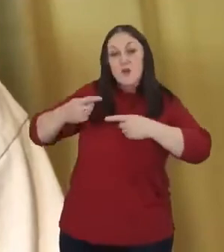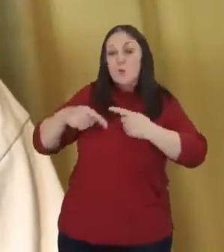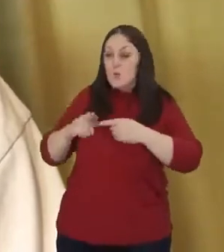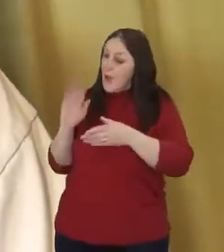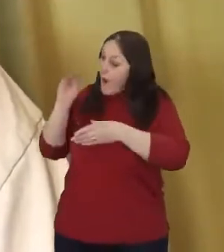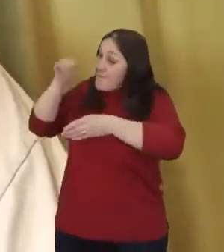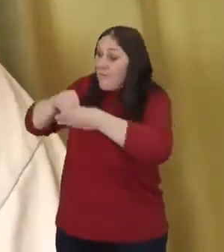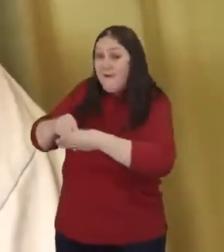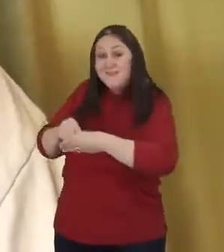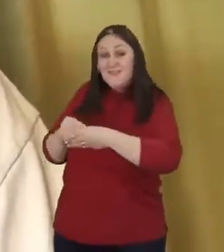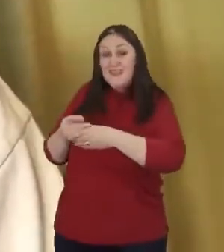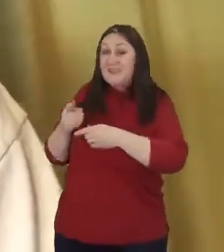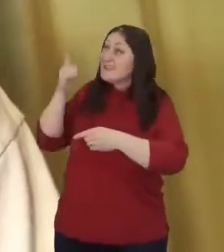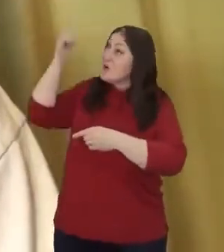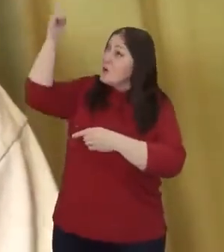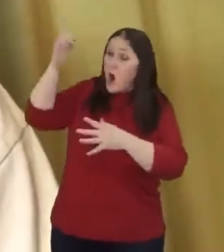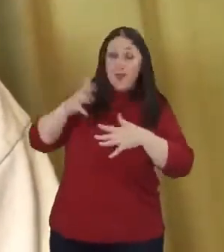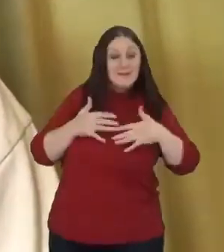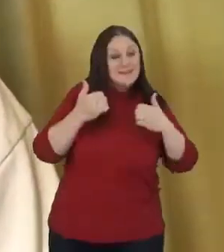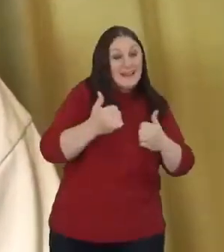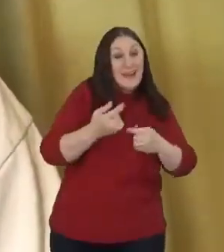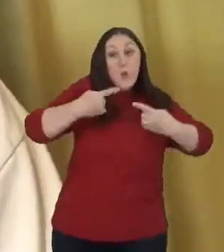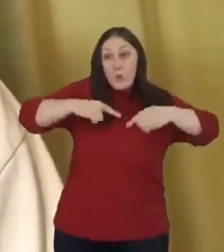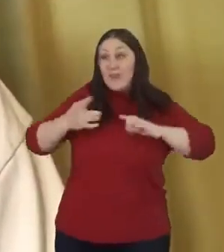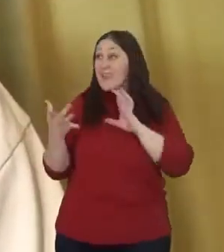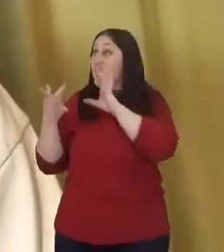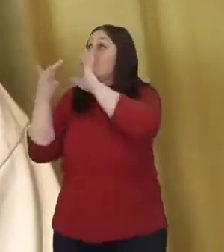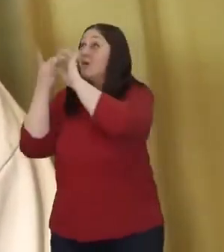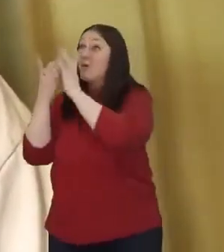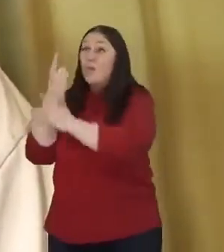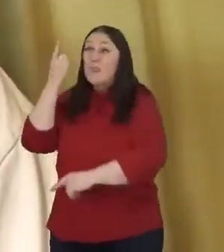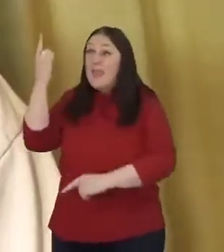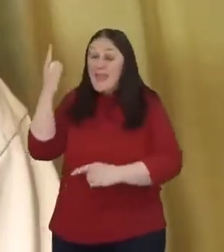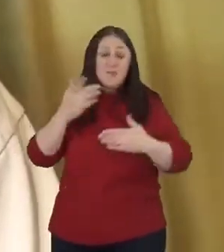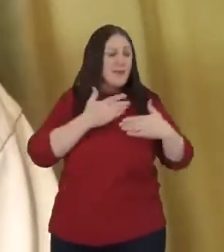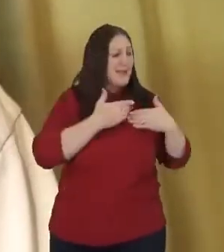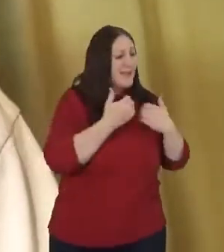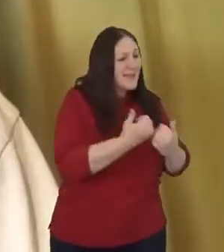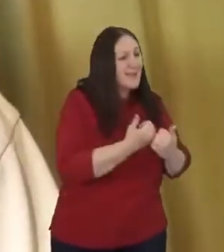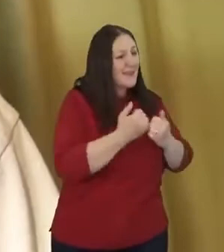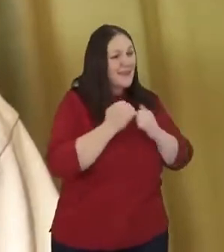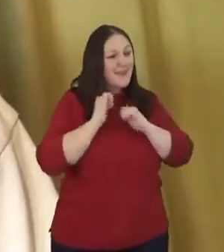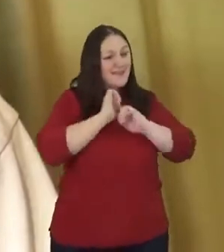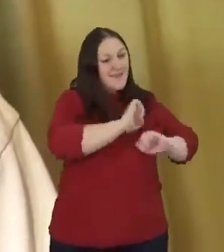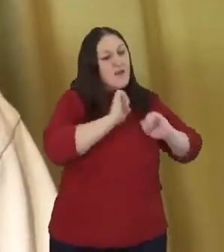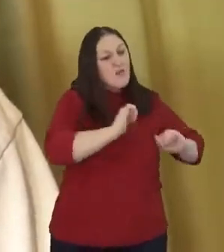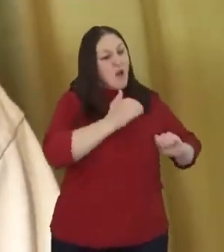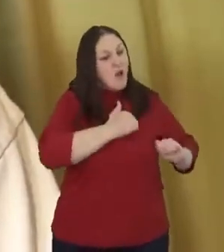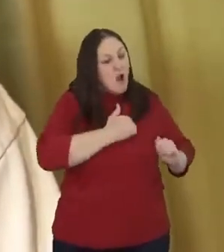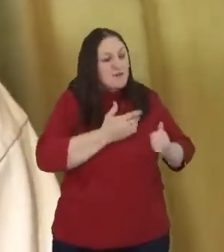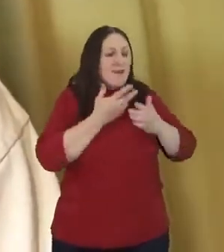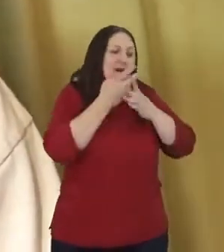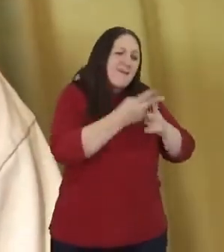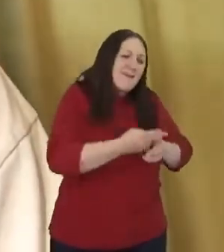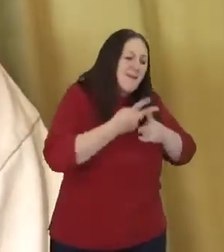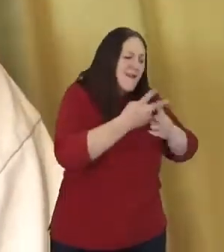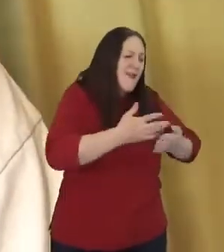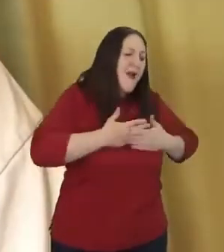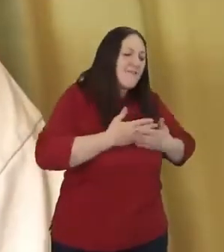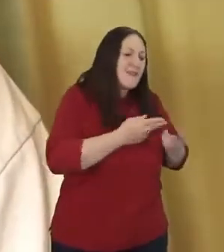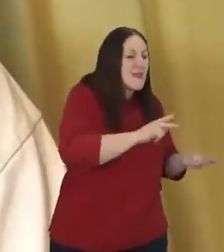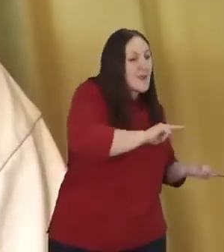We get to participate with God in healing hearts, loving people back to life. We get to